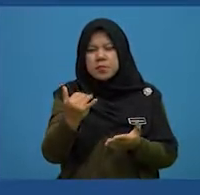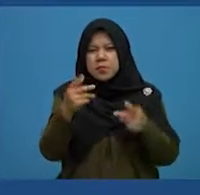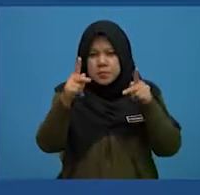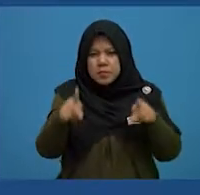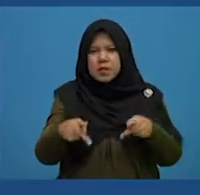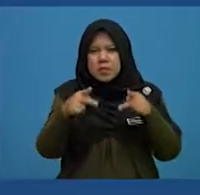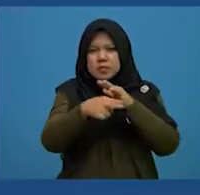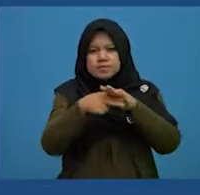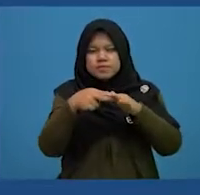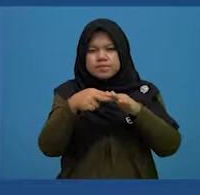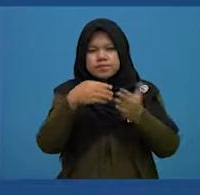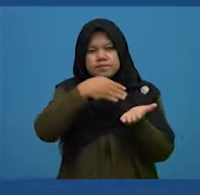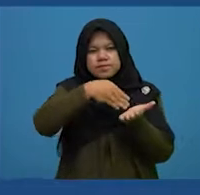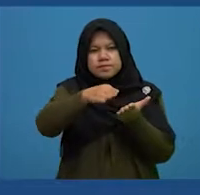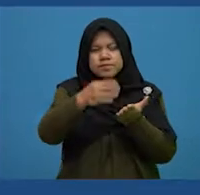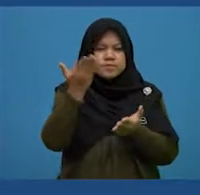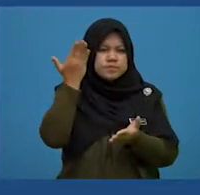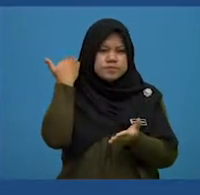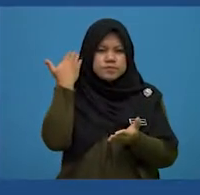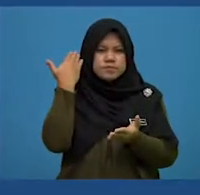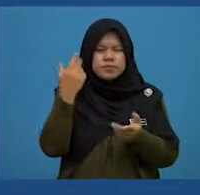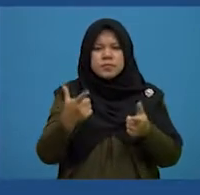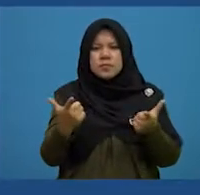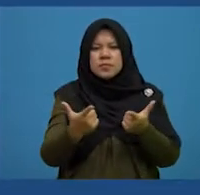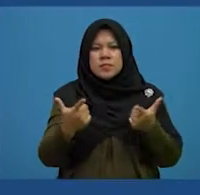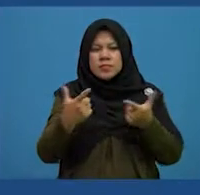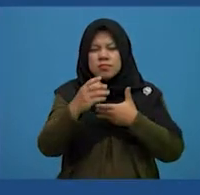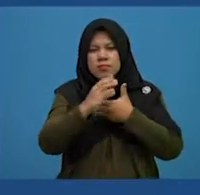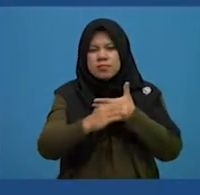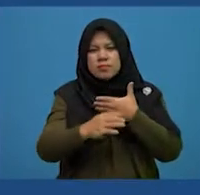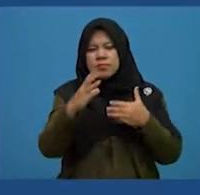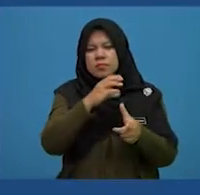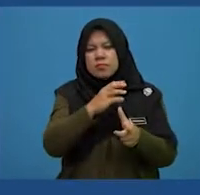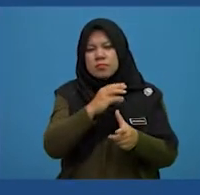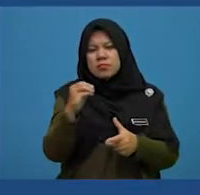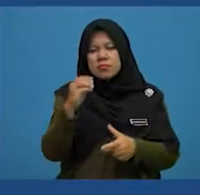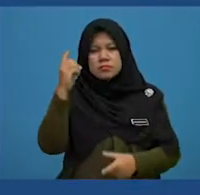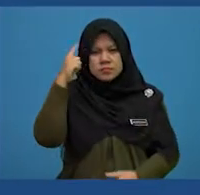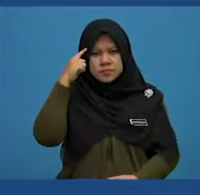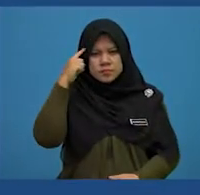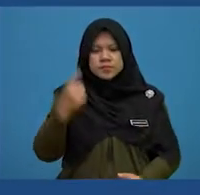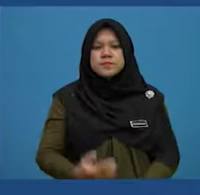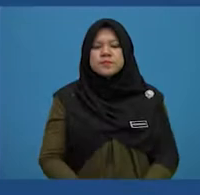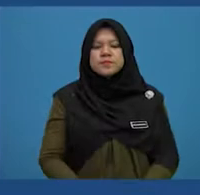hide past rejections, treating them like a scar or stigma.